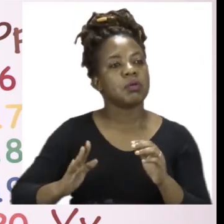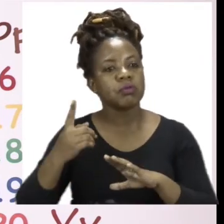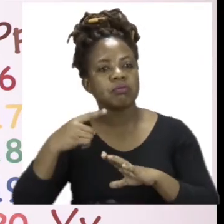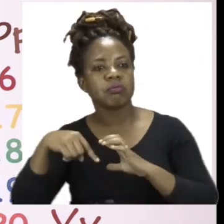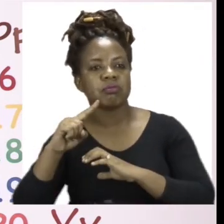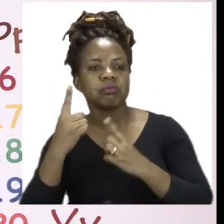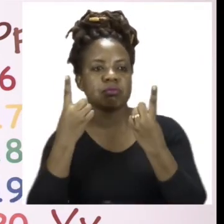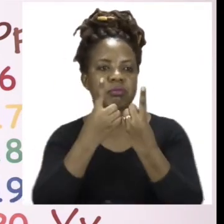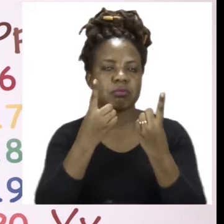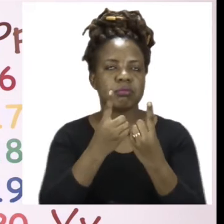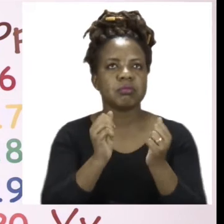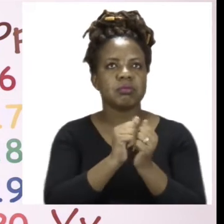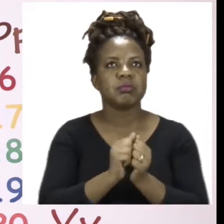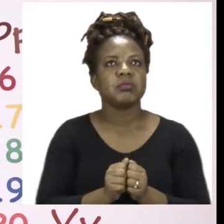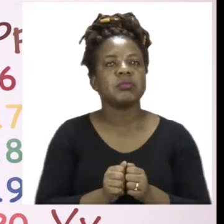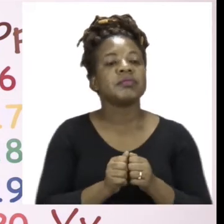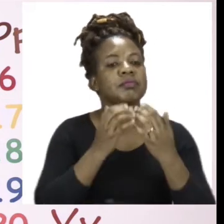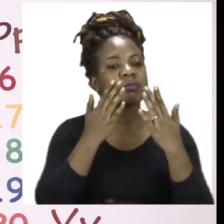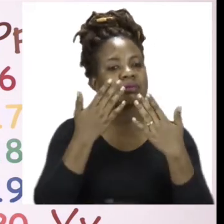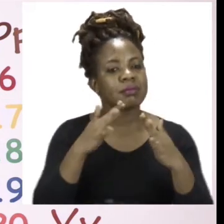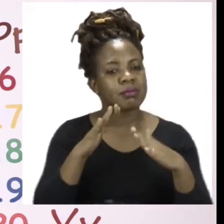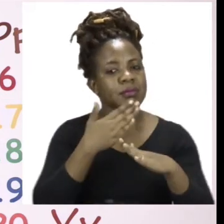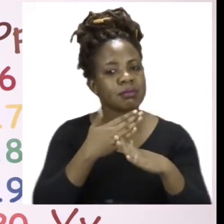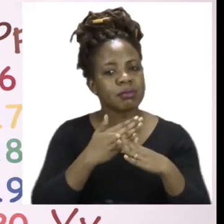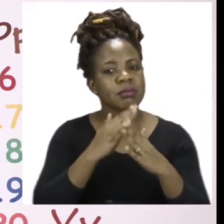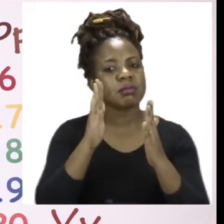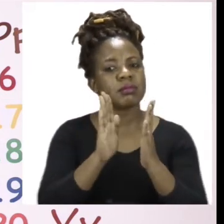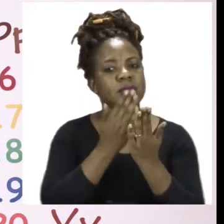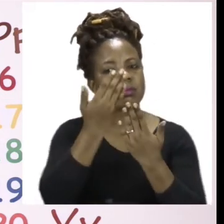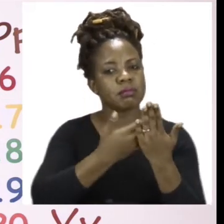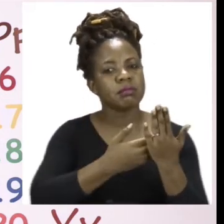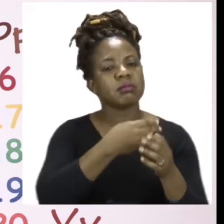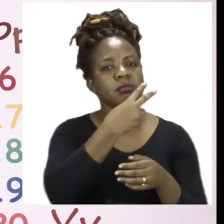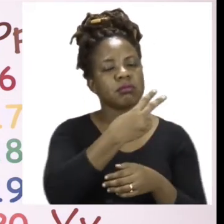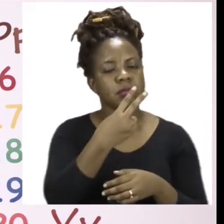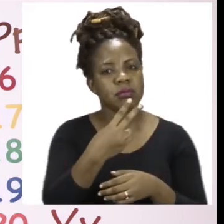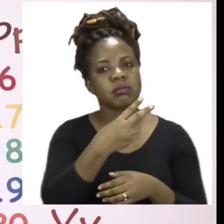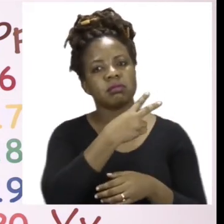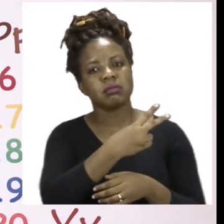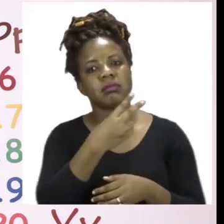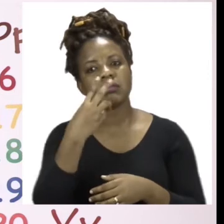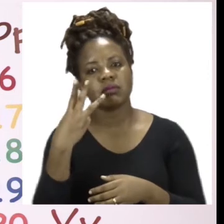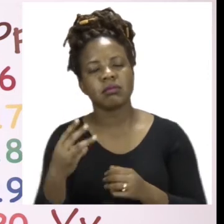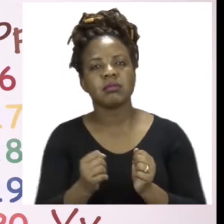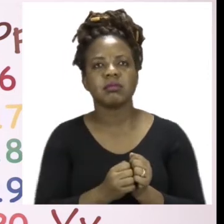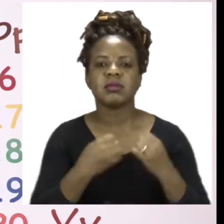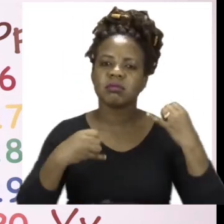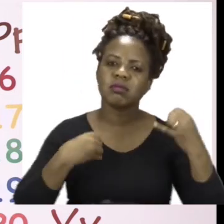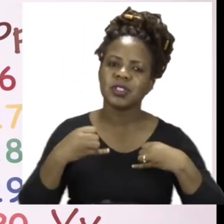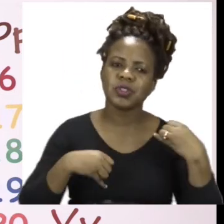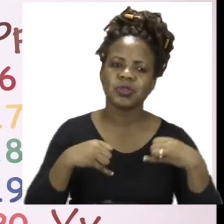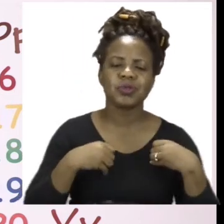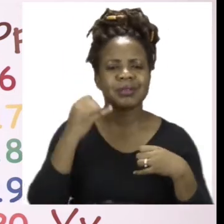your exercises on page 22 and on page 23. Have fun. Be creative. And I will